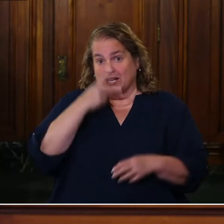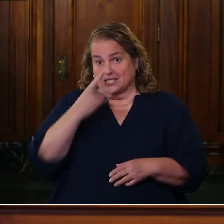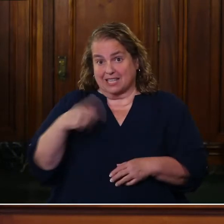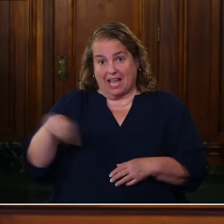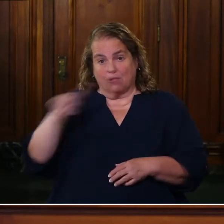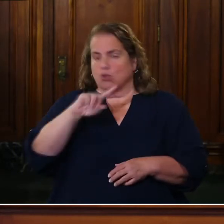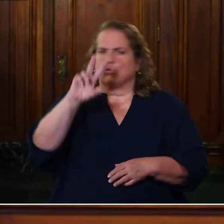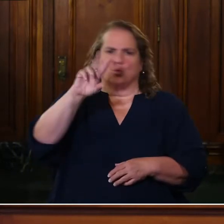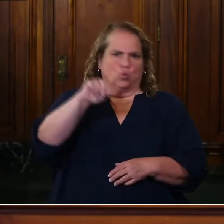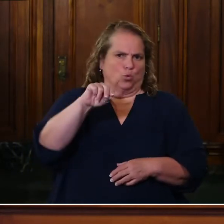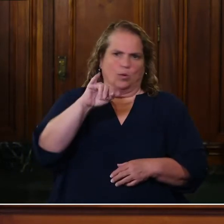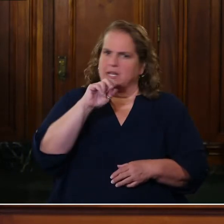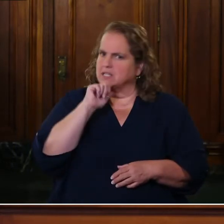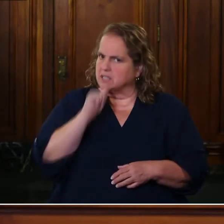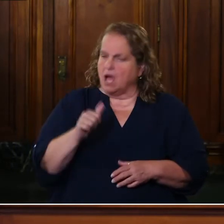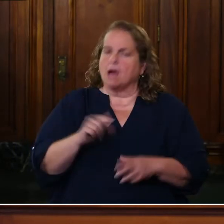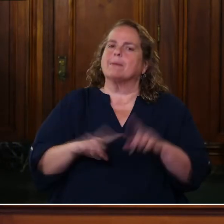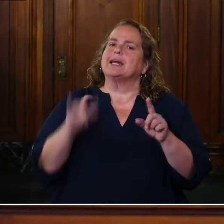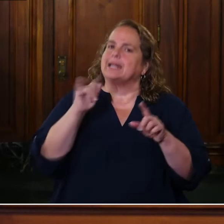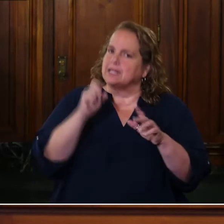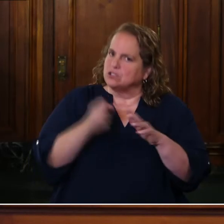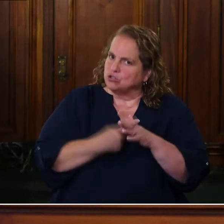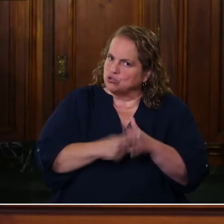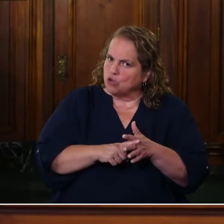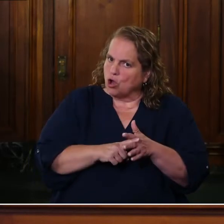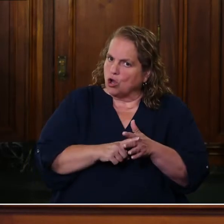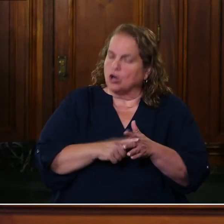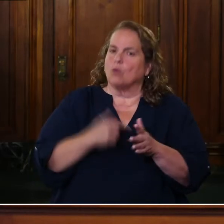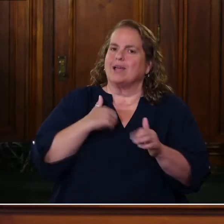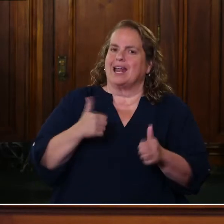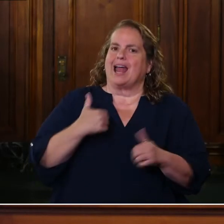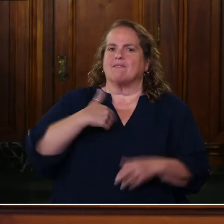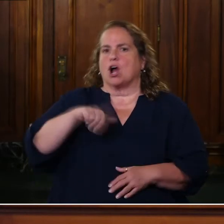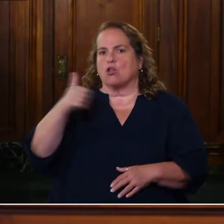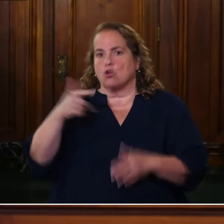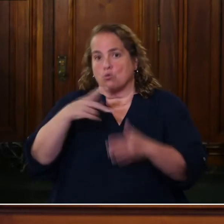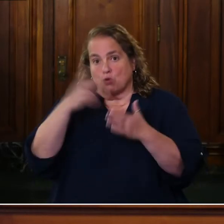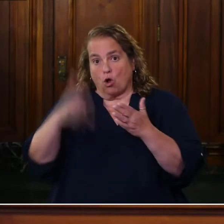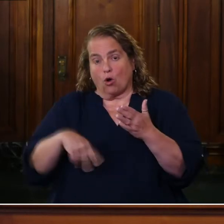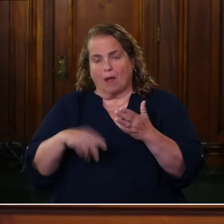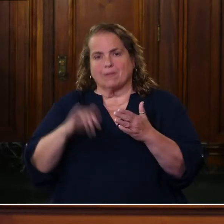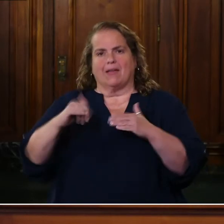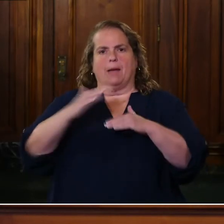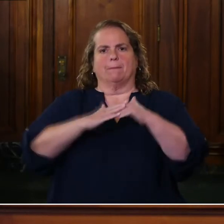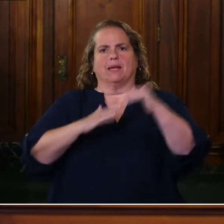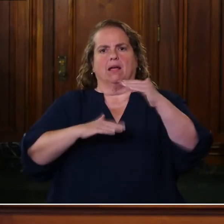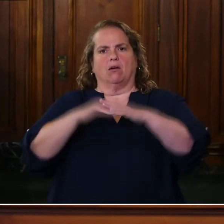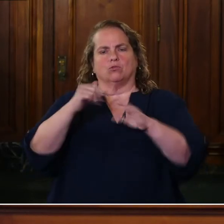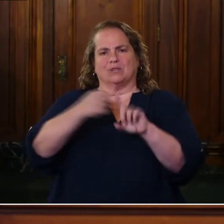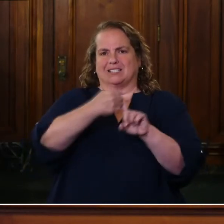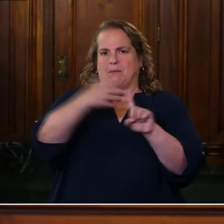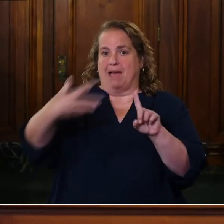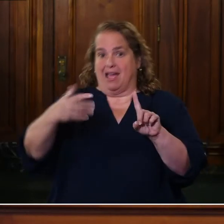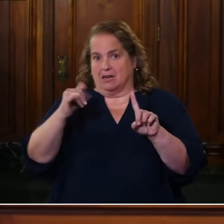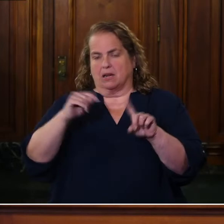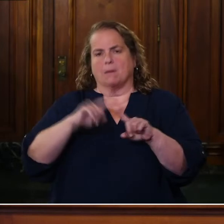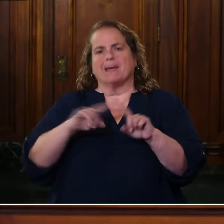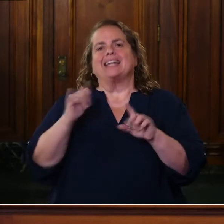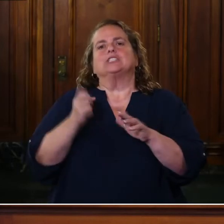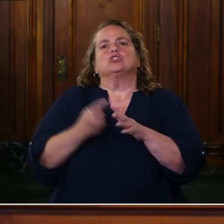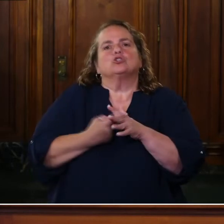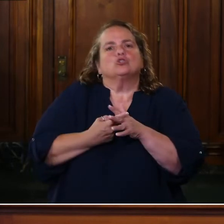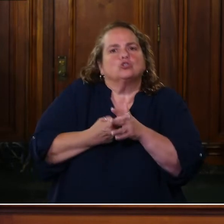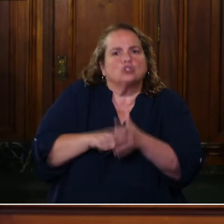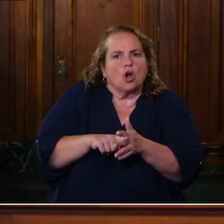It's not. But it's a start. And we can have other programs that build upon it. But it's a start in changing